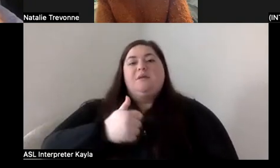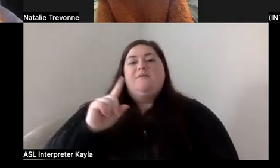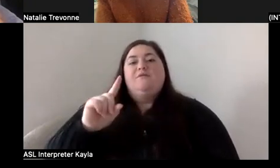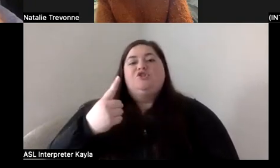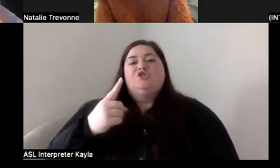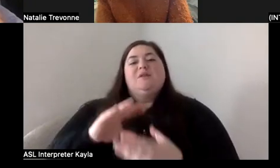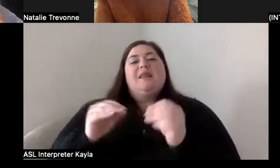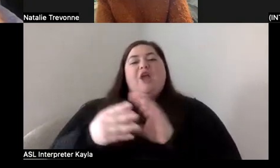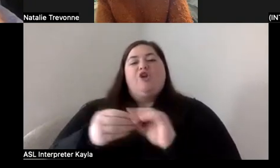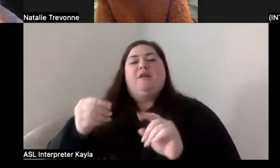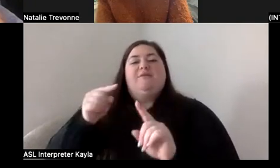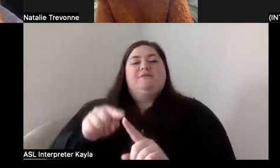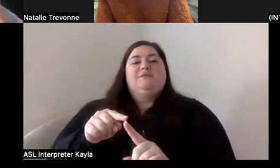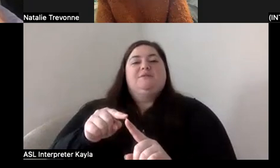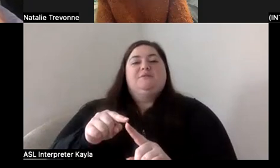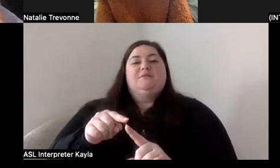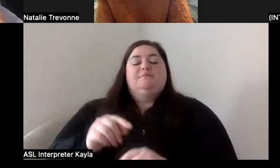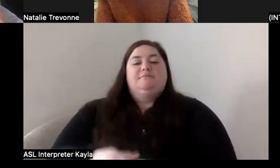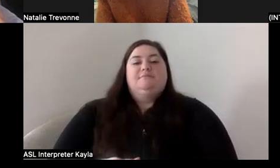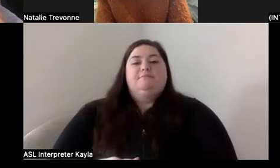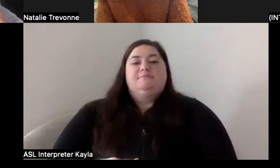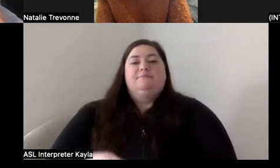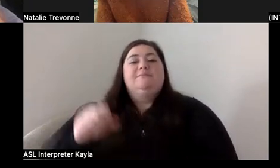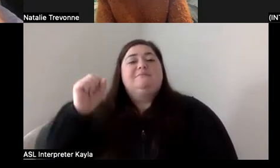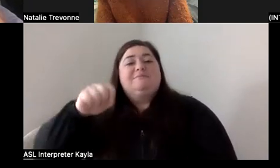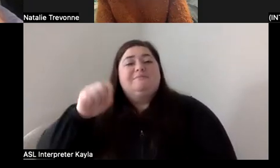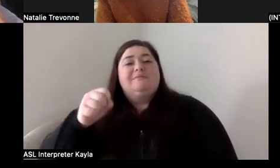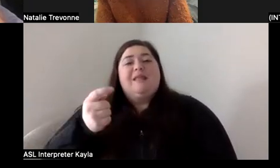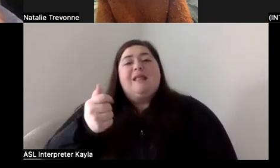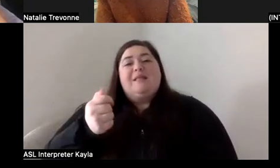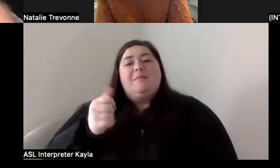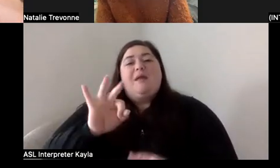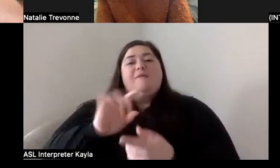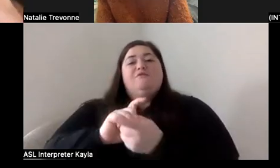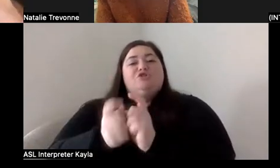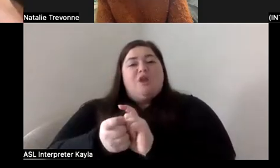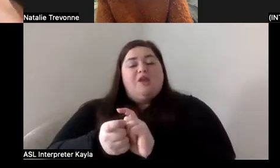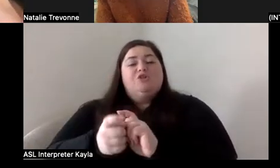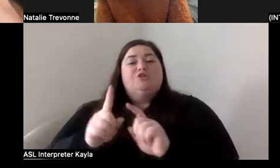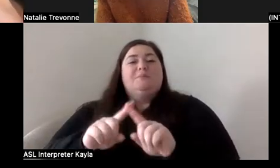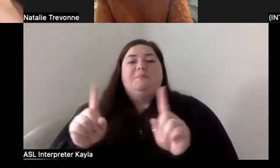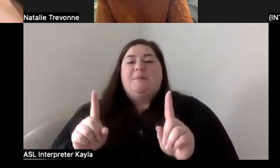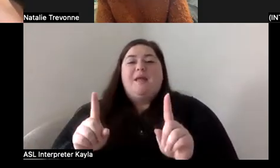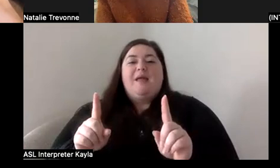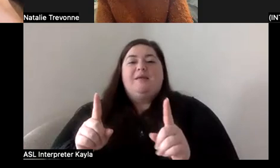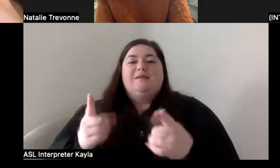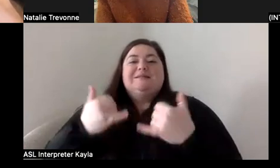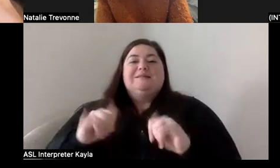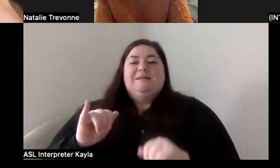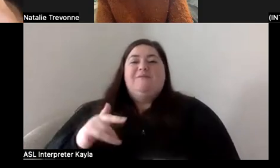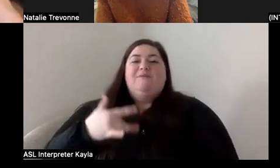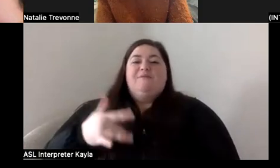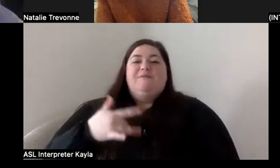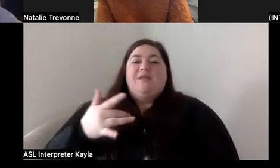the narratives that are put out there. Like, yes, there's been a little bit of change, but I still feel like